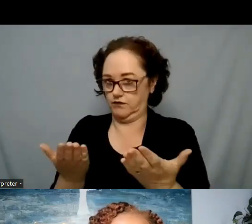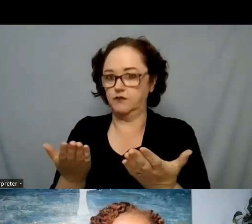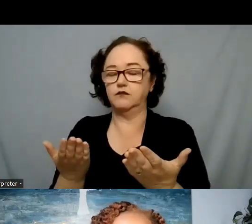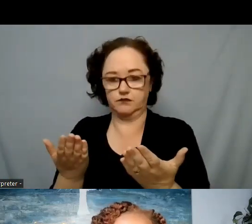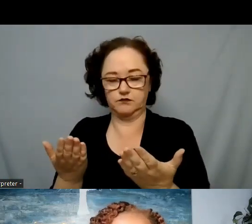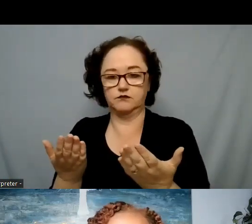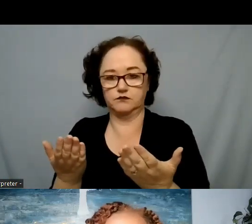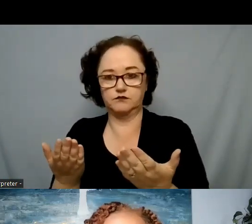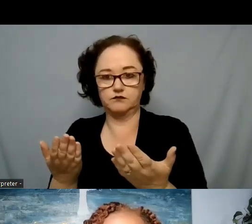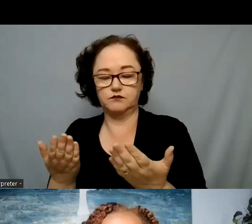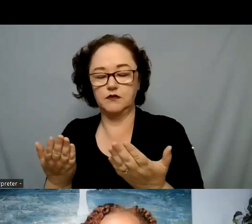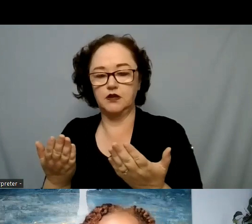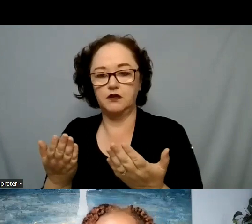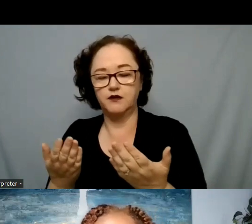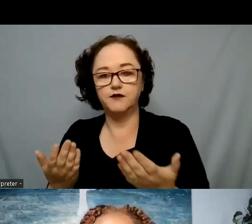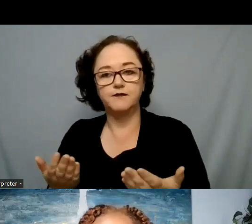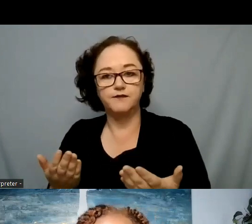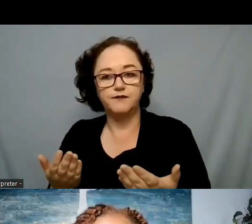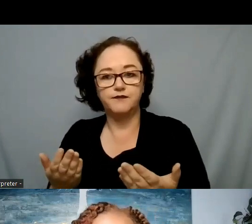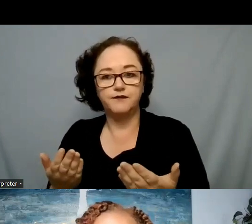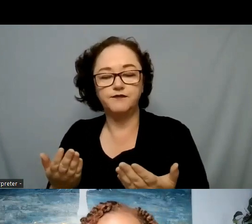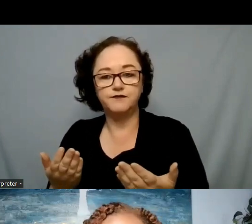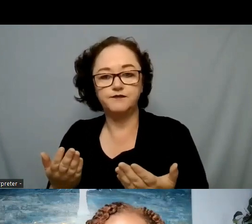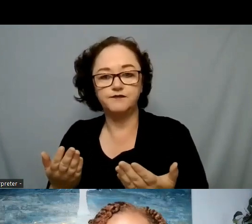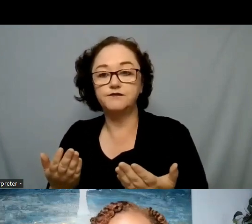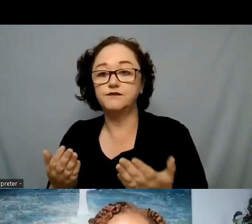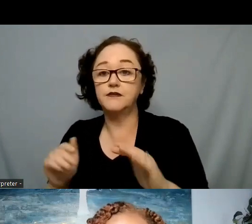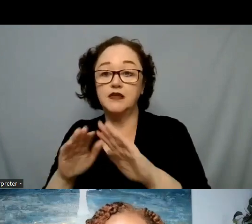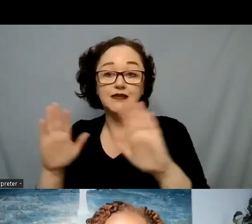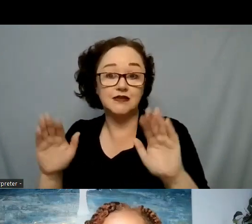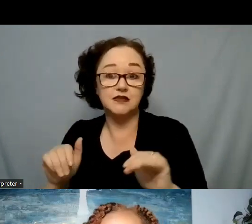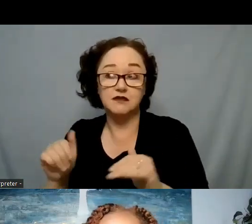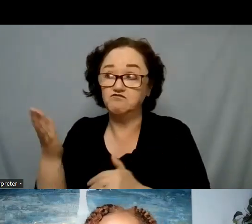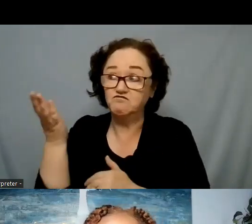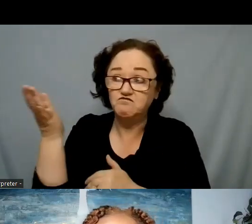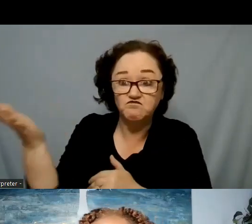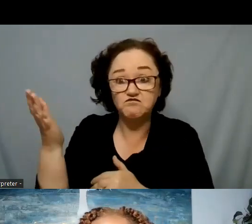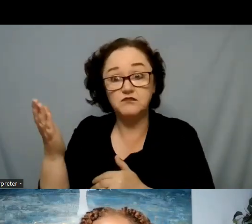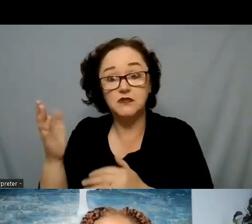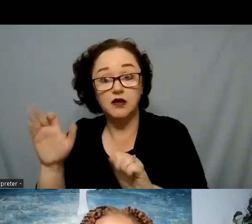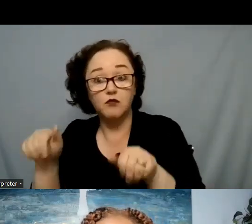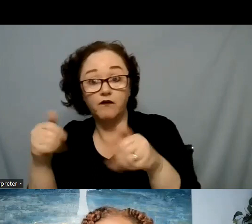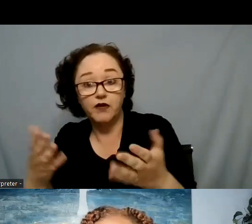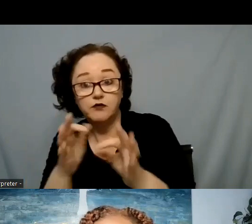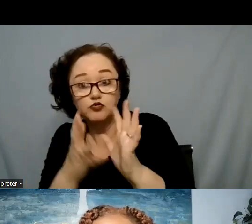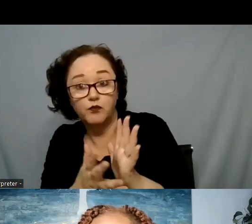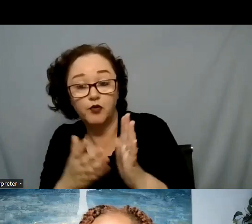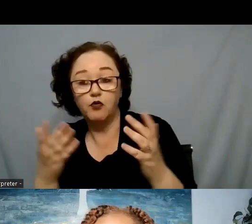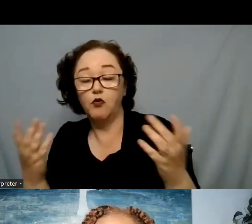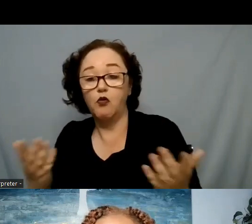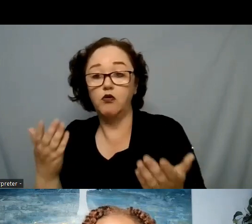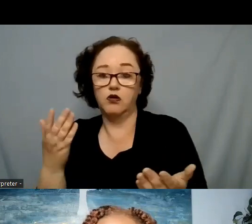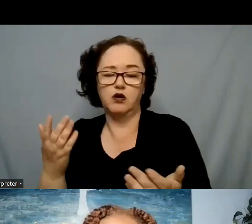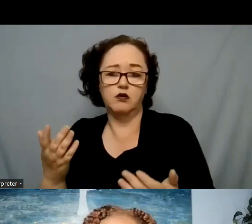was that to be able to either the system could provide the interpreter or there was an adult family member